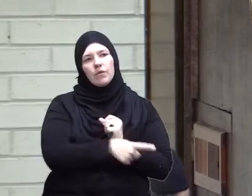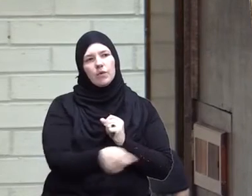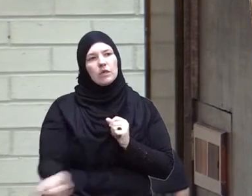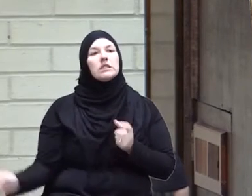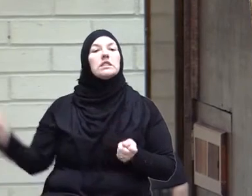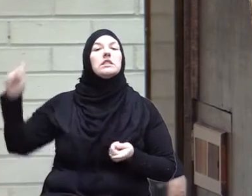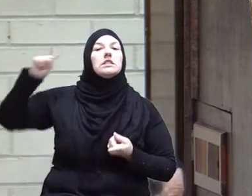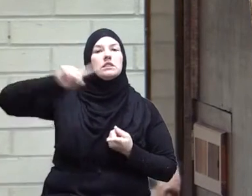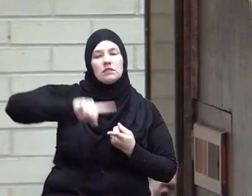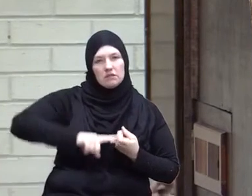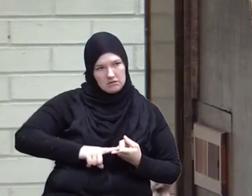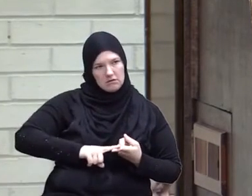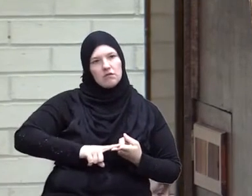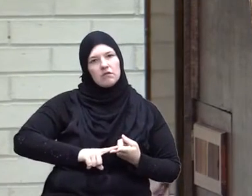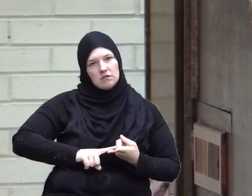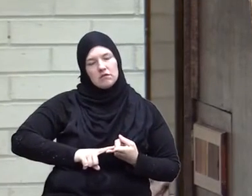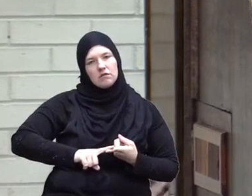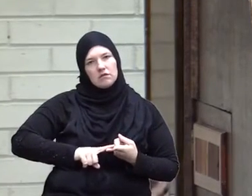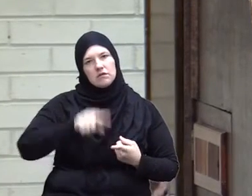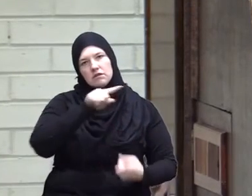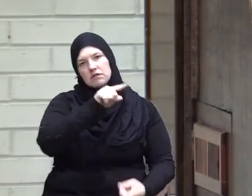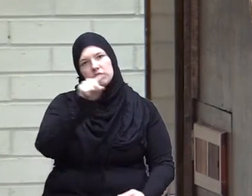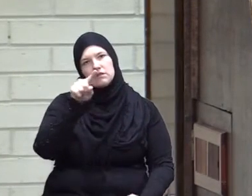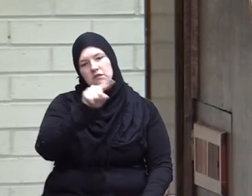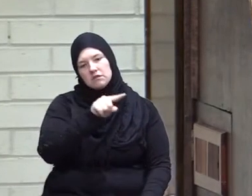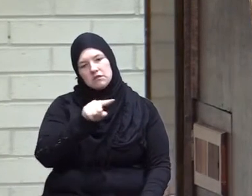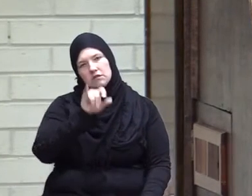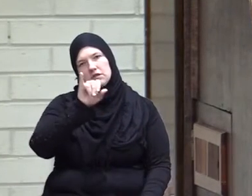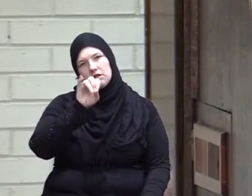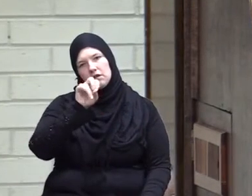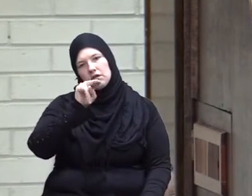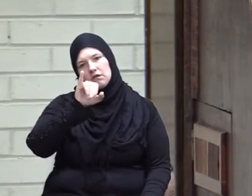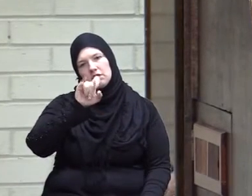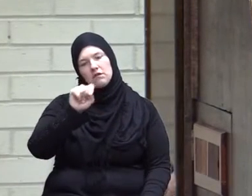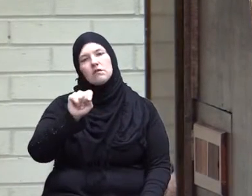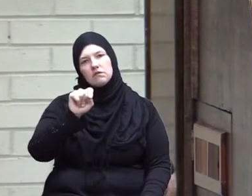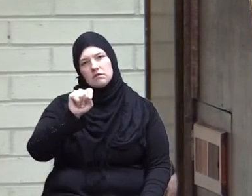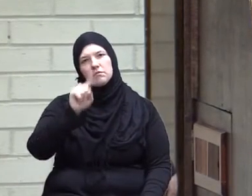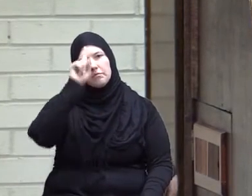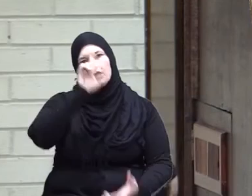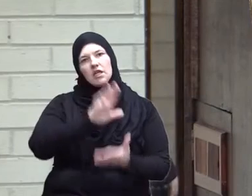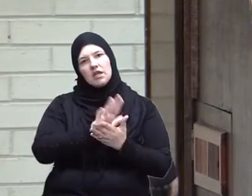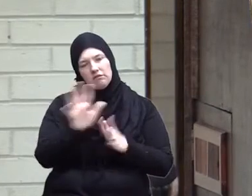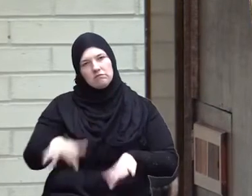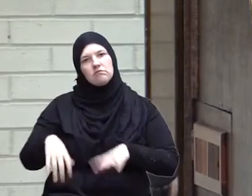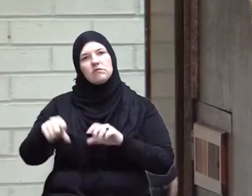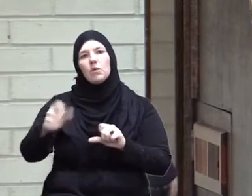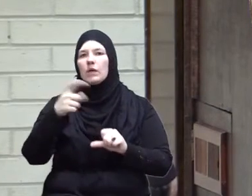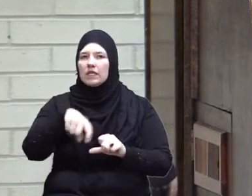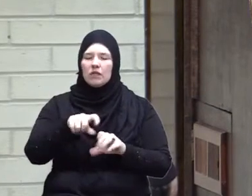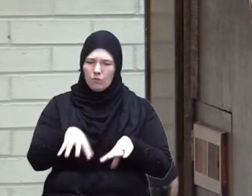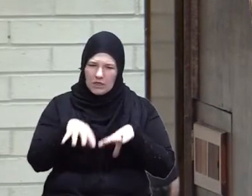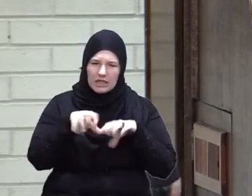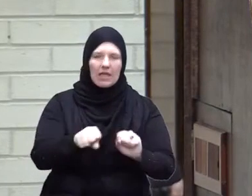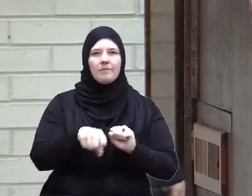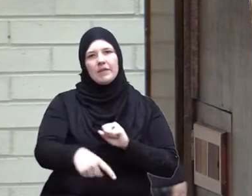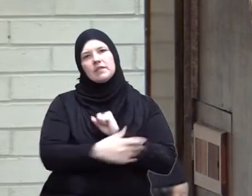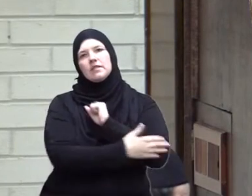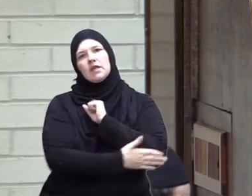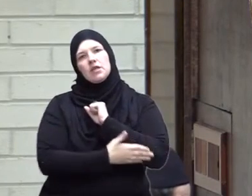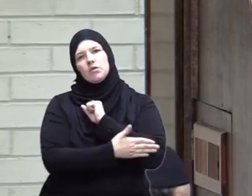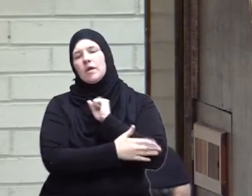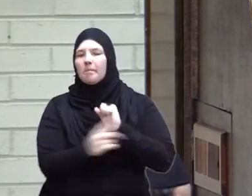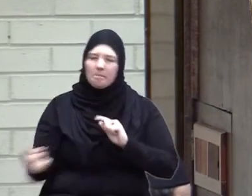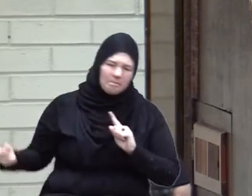until the Zionist movement took over we need to reclaim this